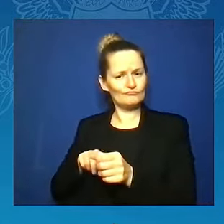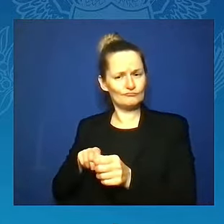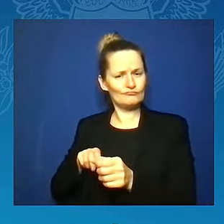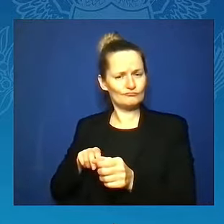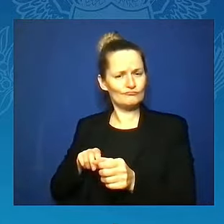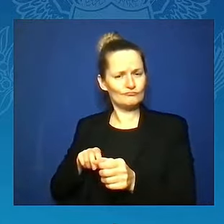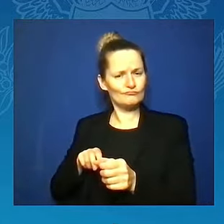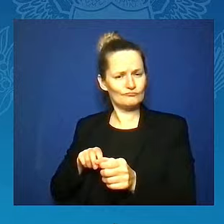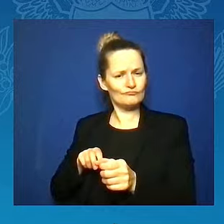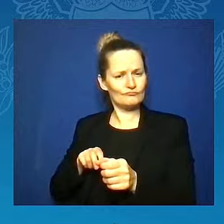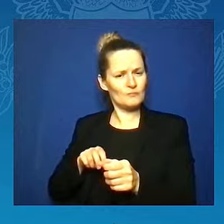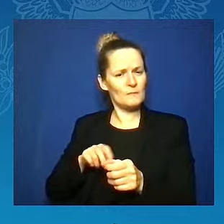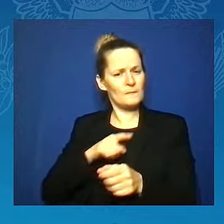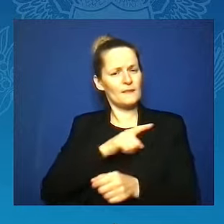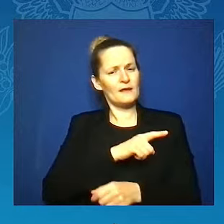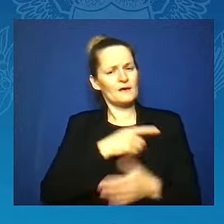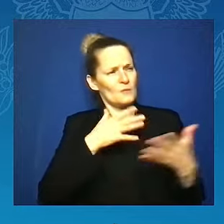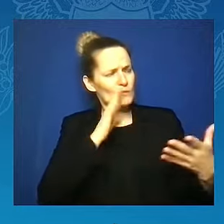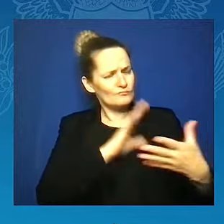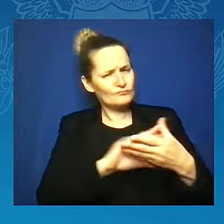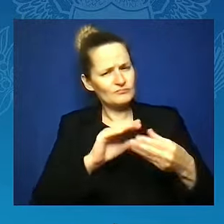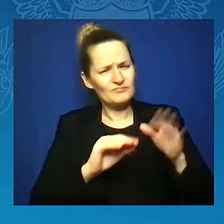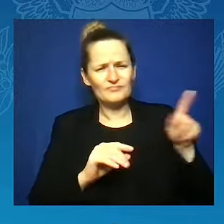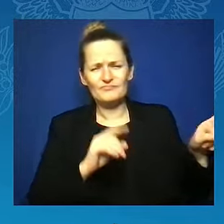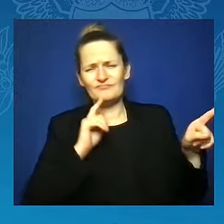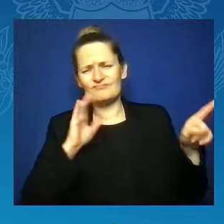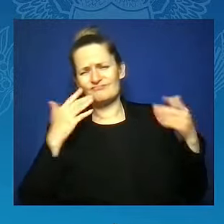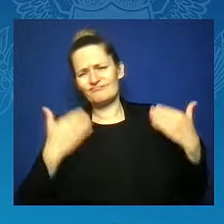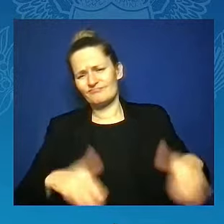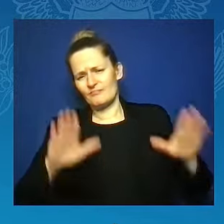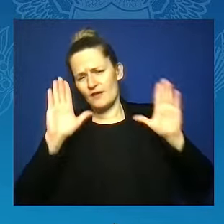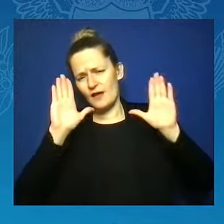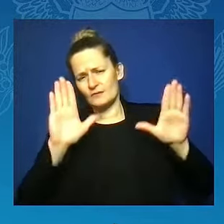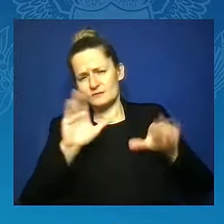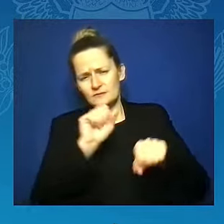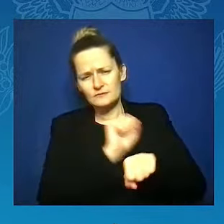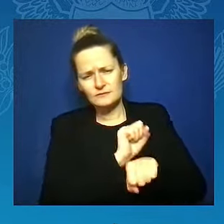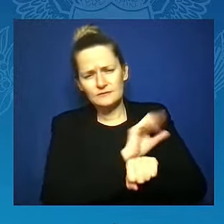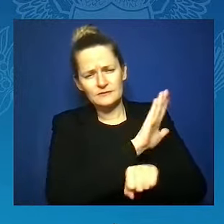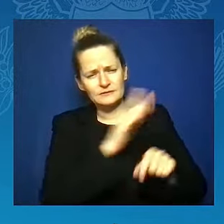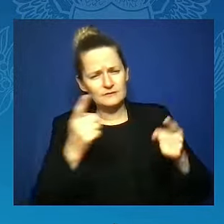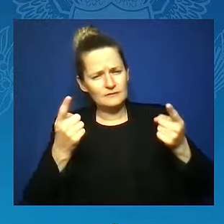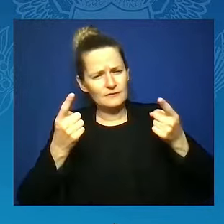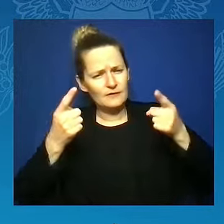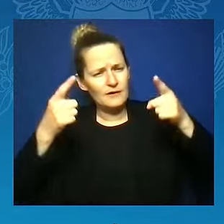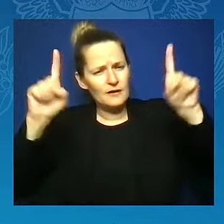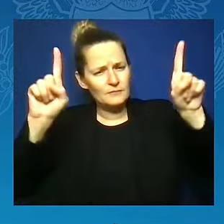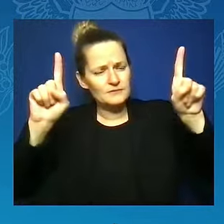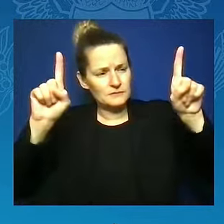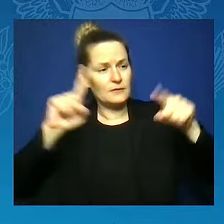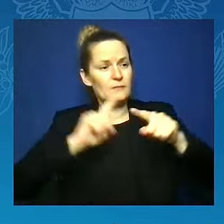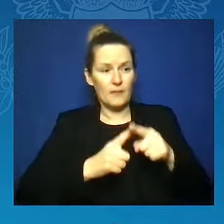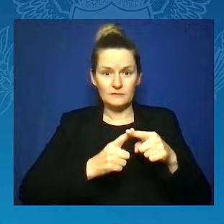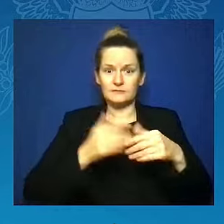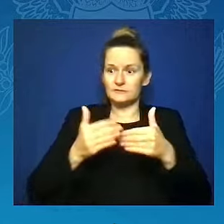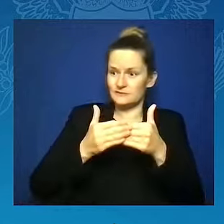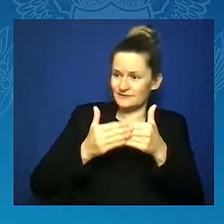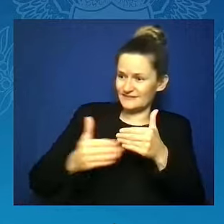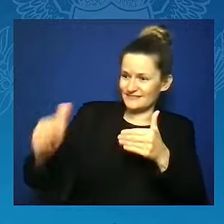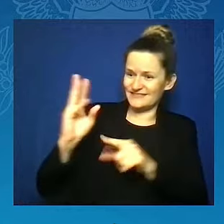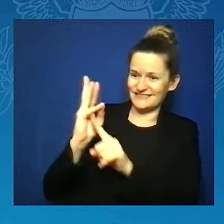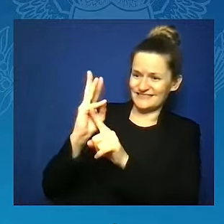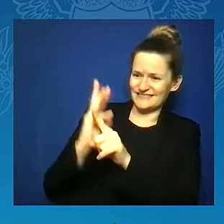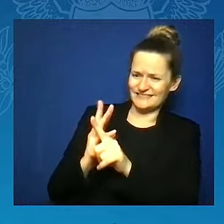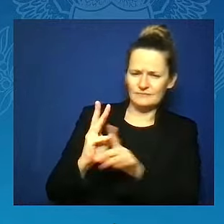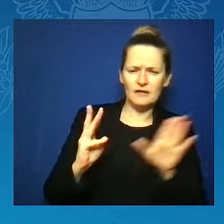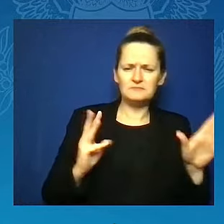but about his work in the next six months. And so before he does, and while I'm here with you, I want to just share with you a